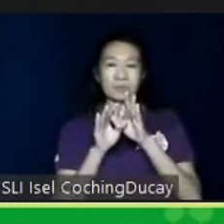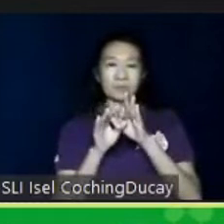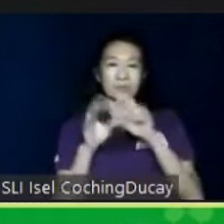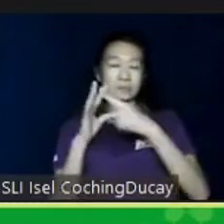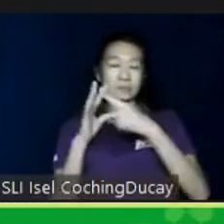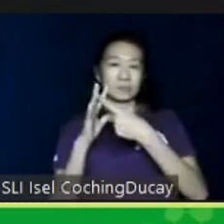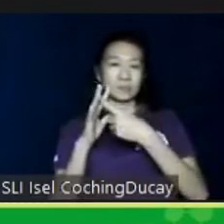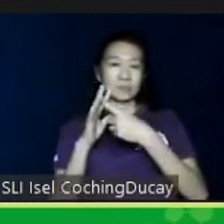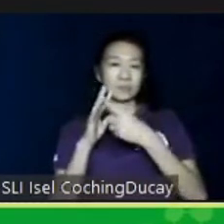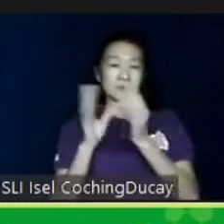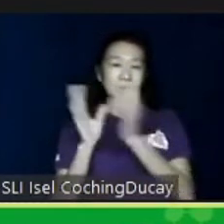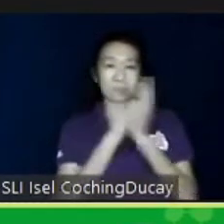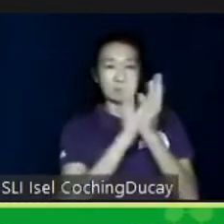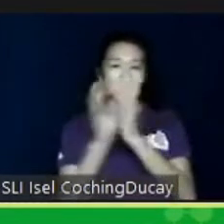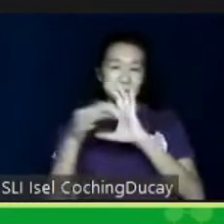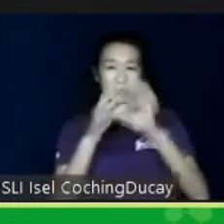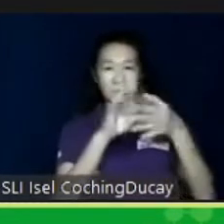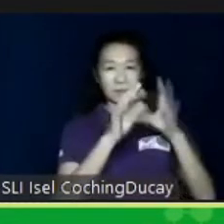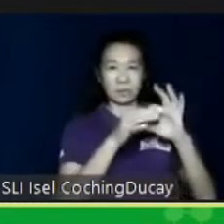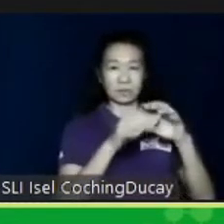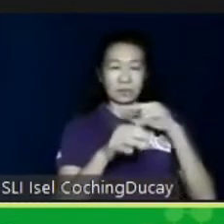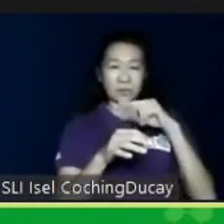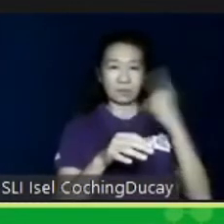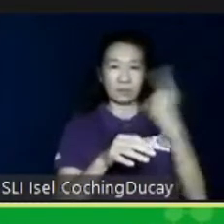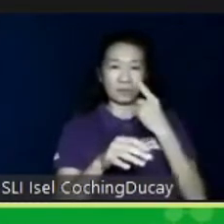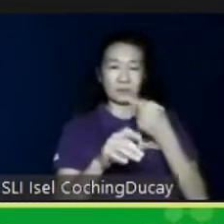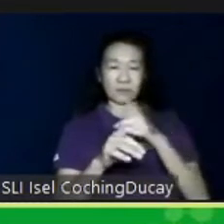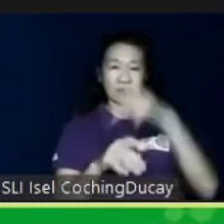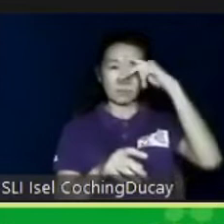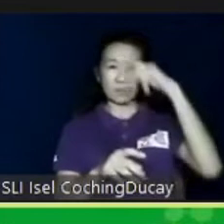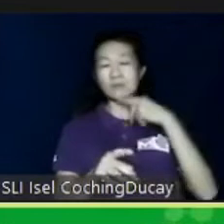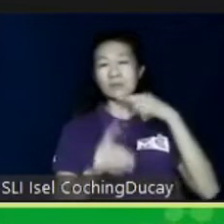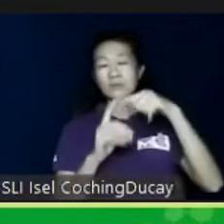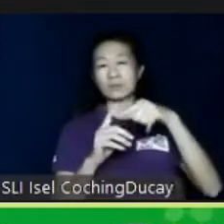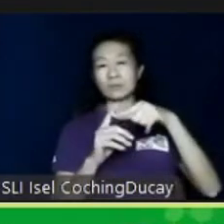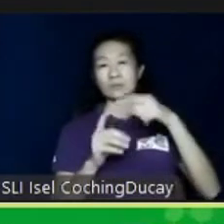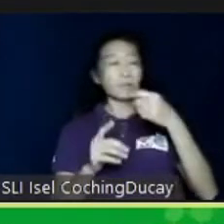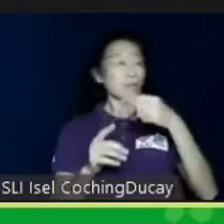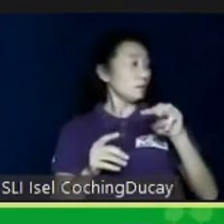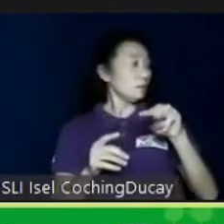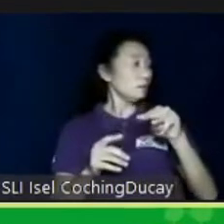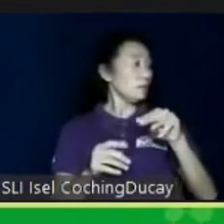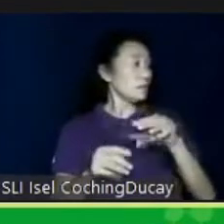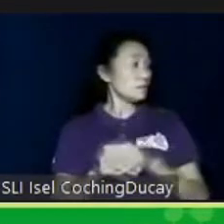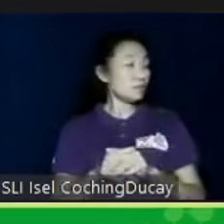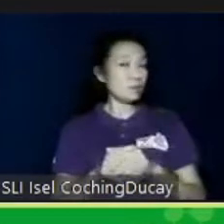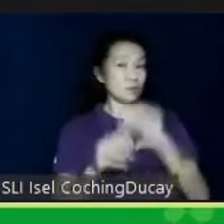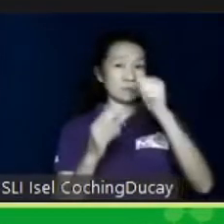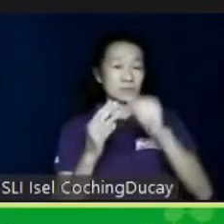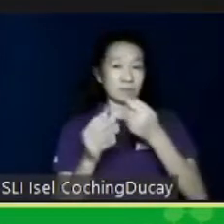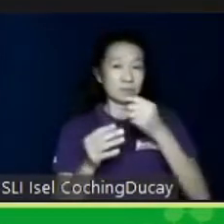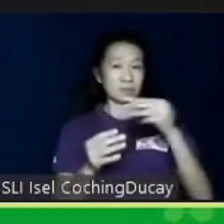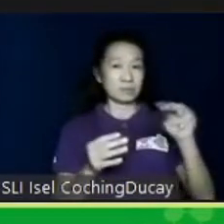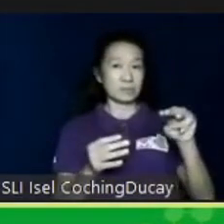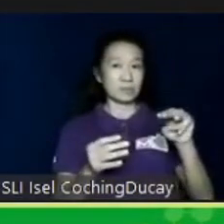community connection, not just from the parents to them, but among themselves. So, we do have the